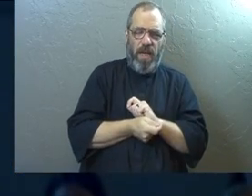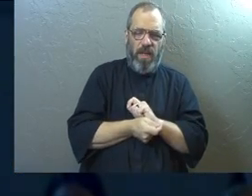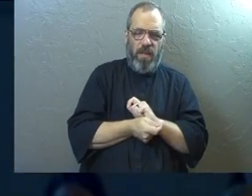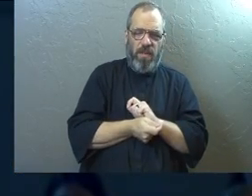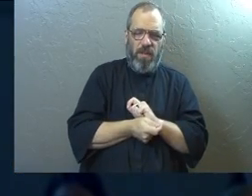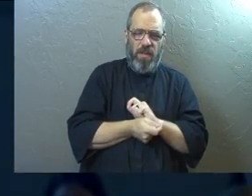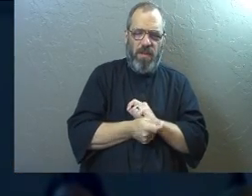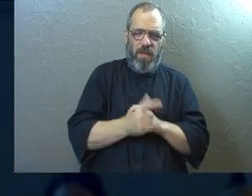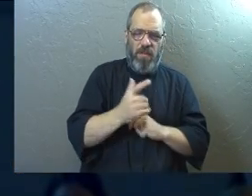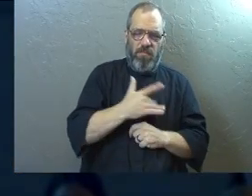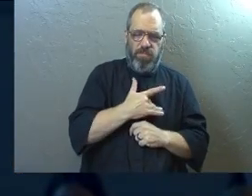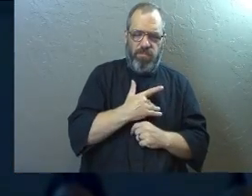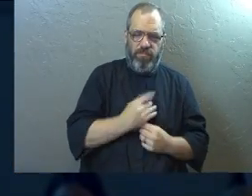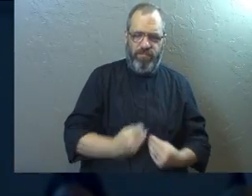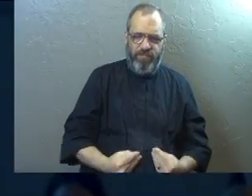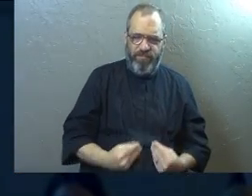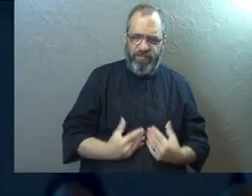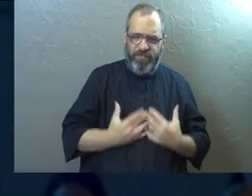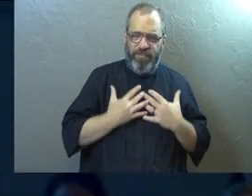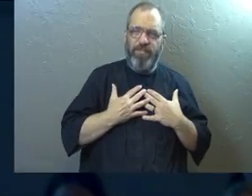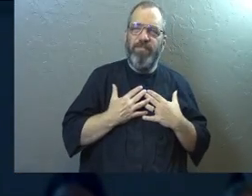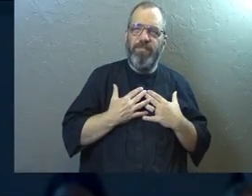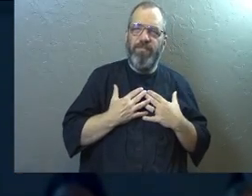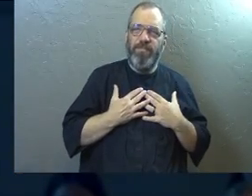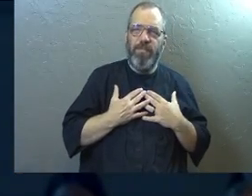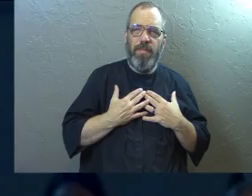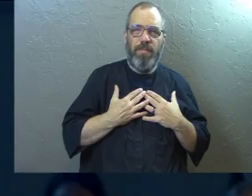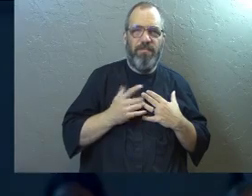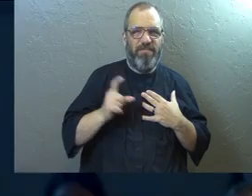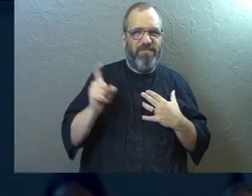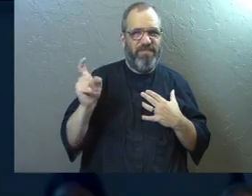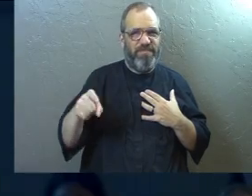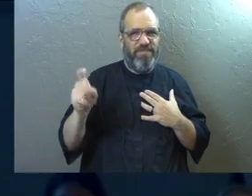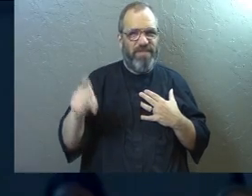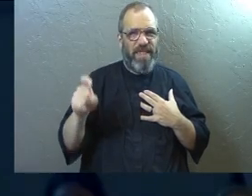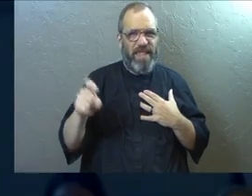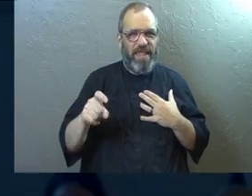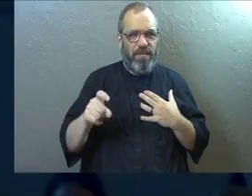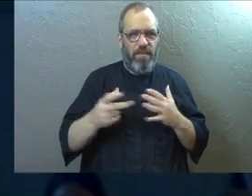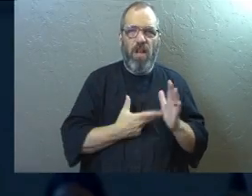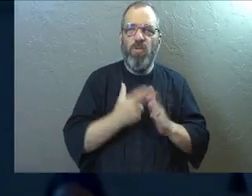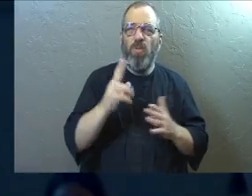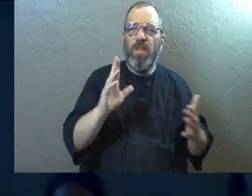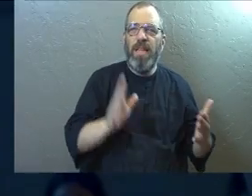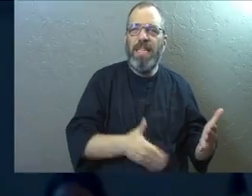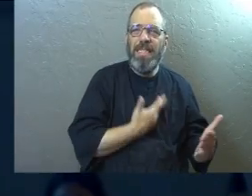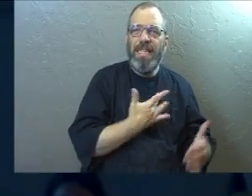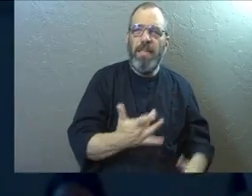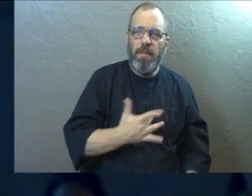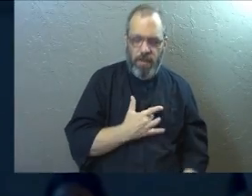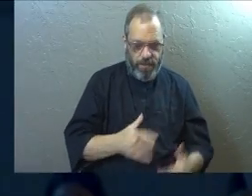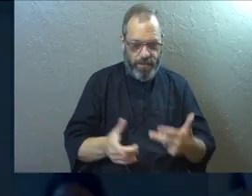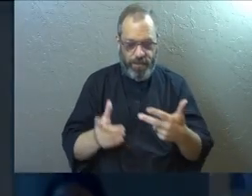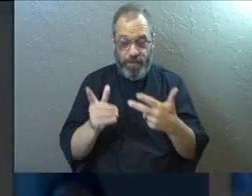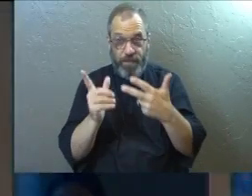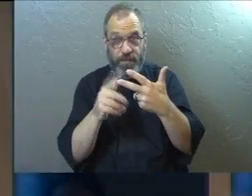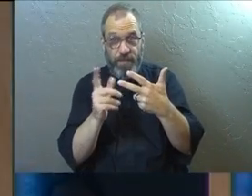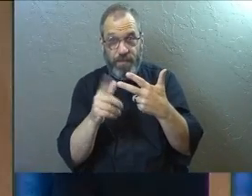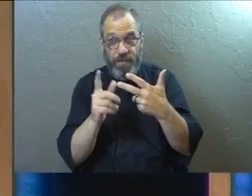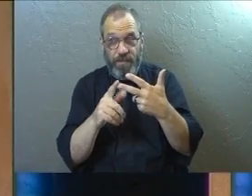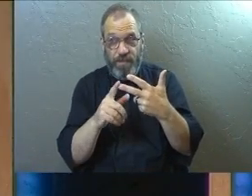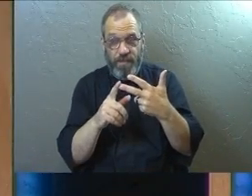let it sing to you. We need to know it. Truth, it sings. The third thing,